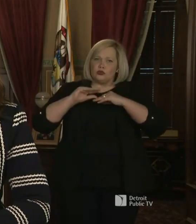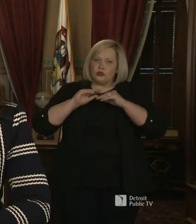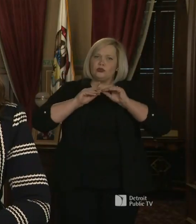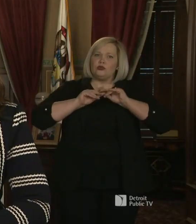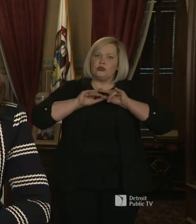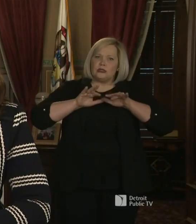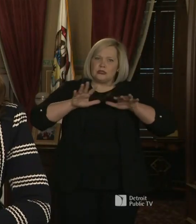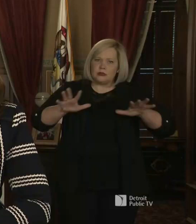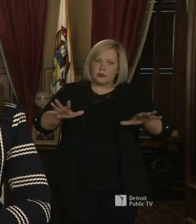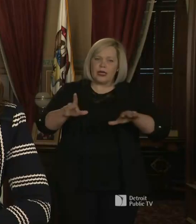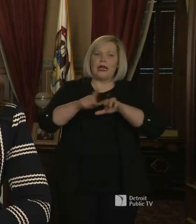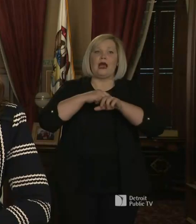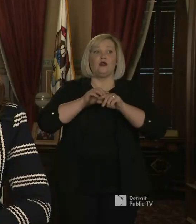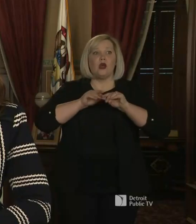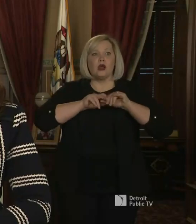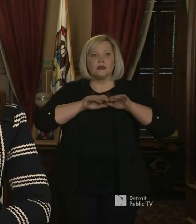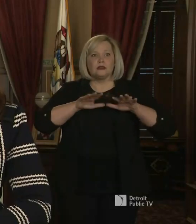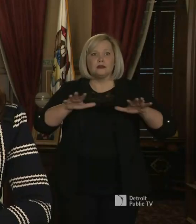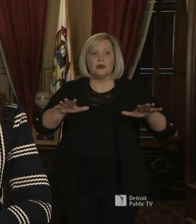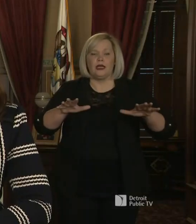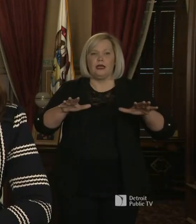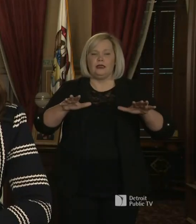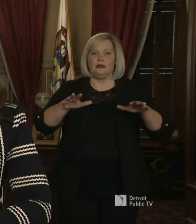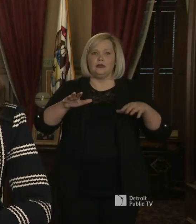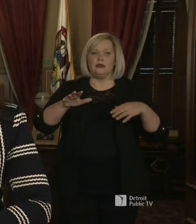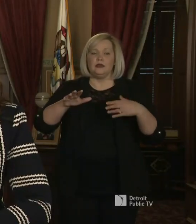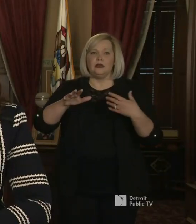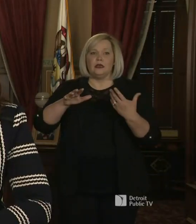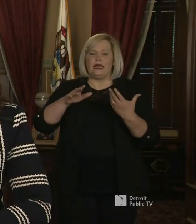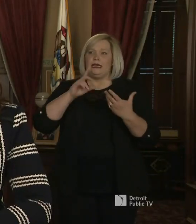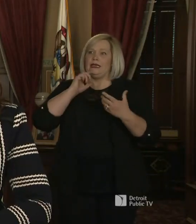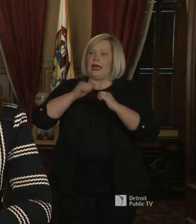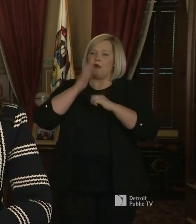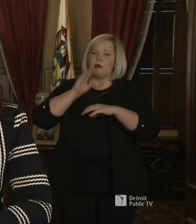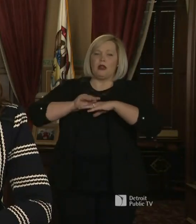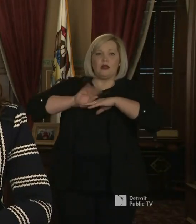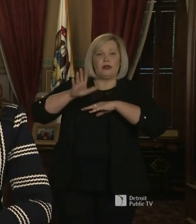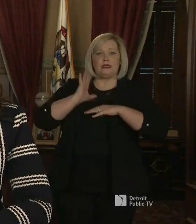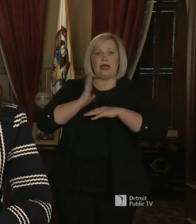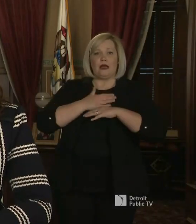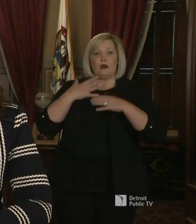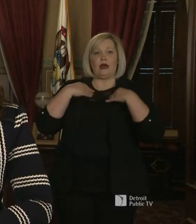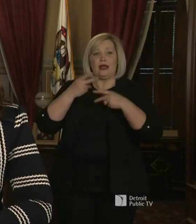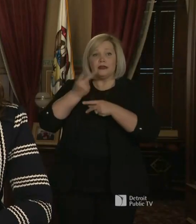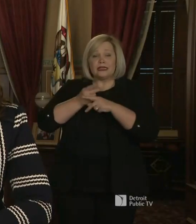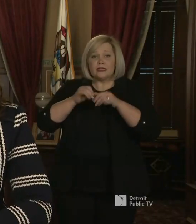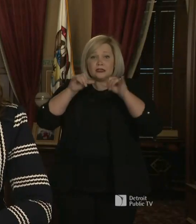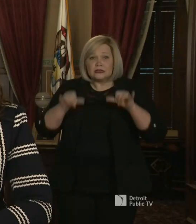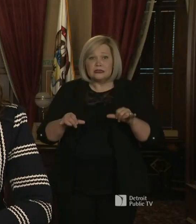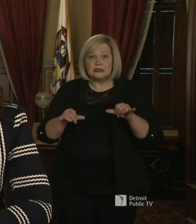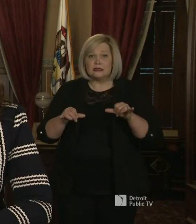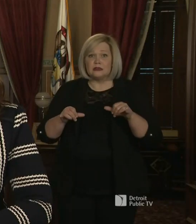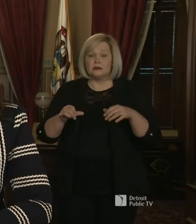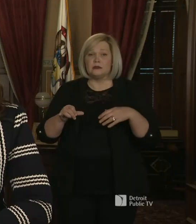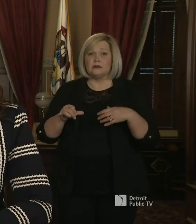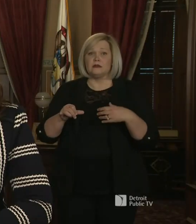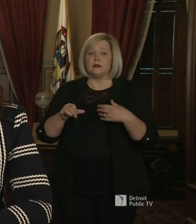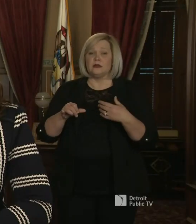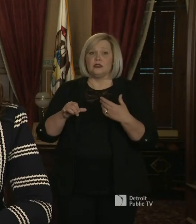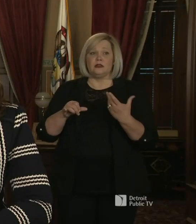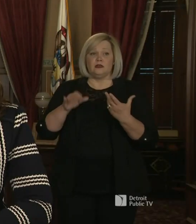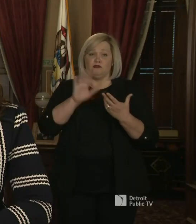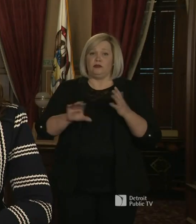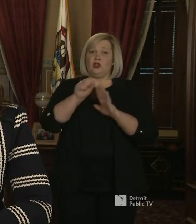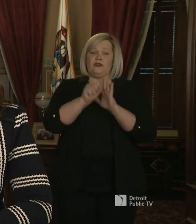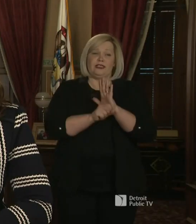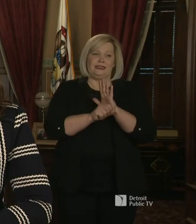and how drastically it takes a toll on our health care system and on our ability to save lives. I know I